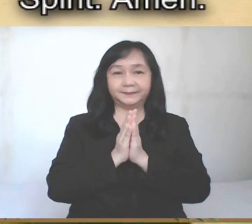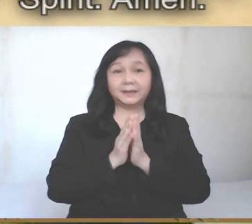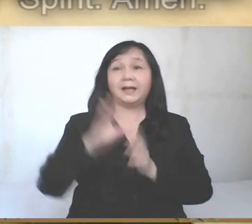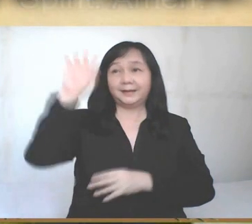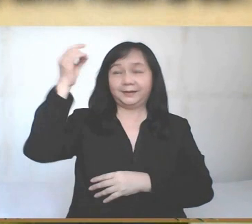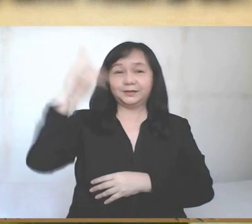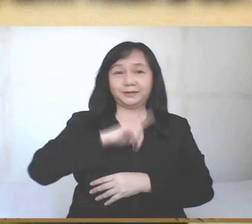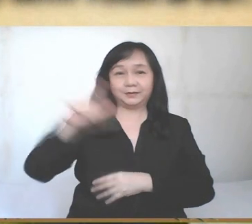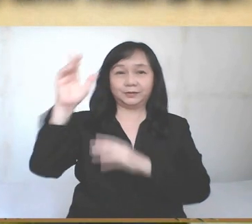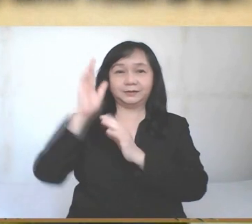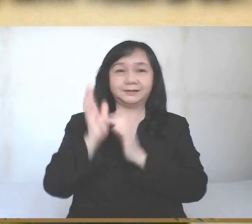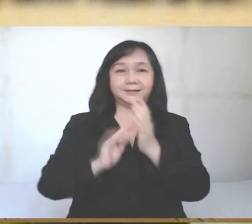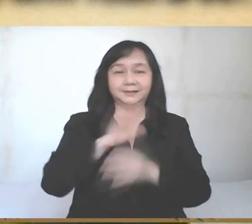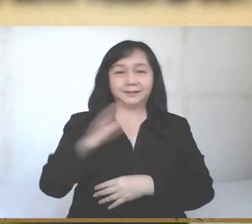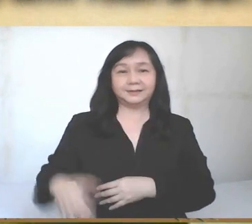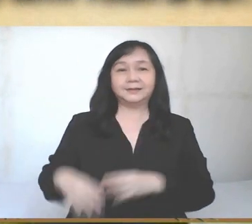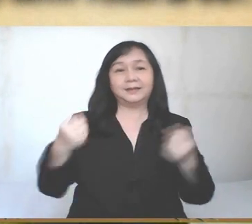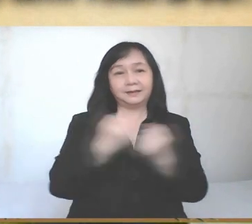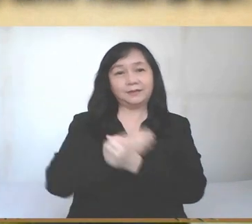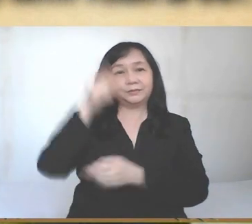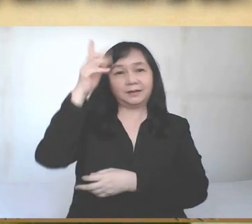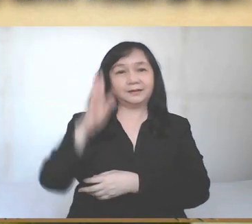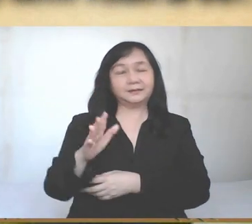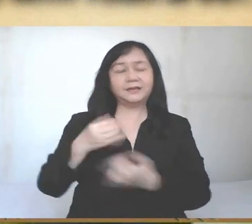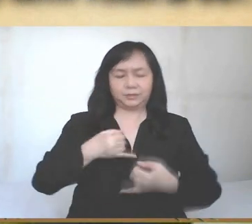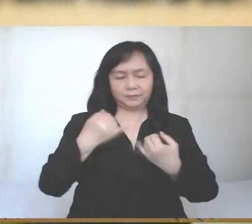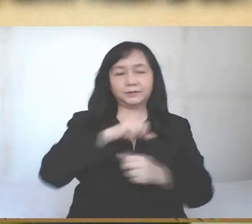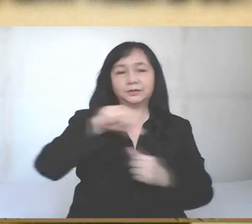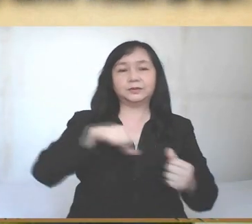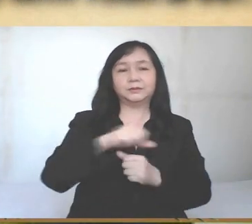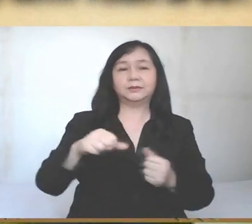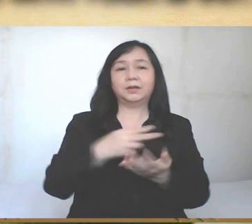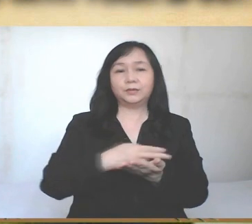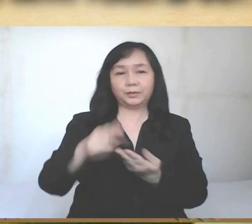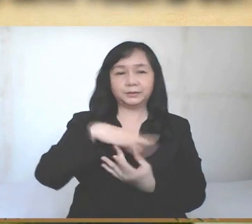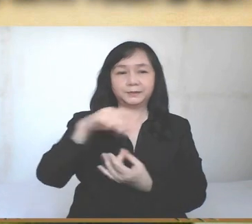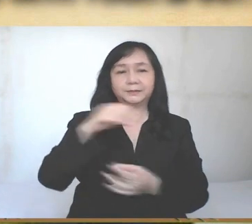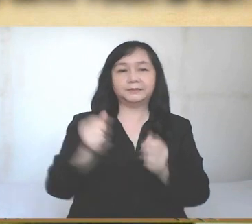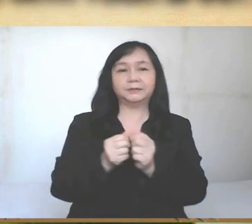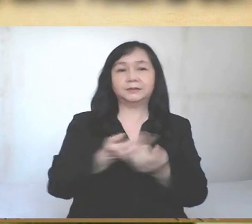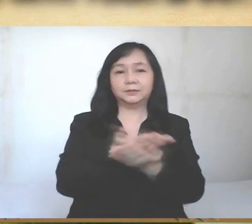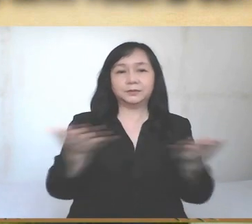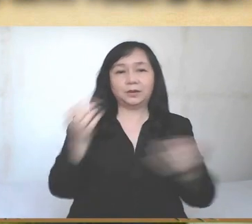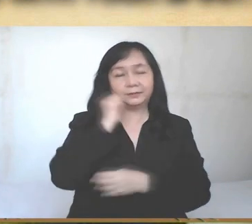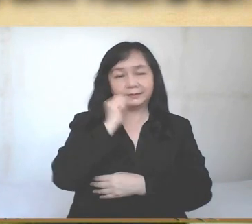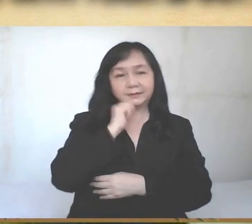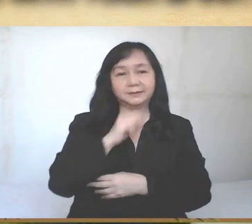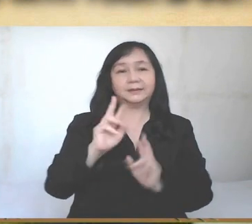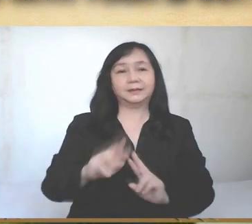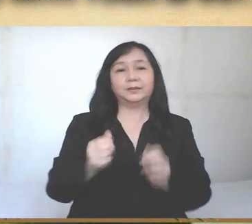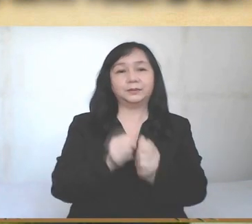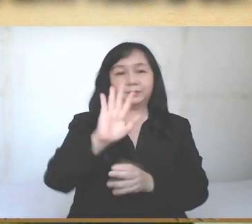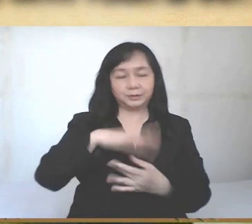Amen. The grace of our Lord Jesus Christ, and the love of God, the joy and the fellowship of the Holy Spirit, be